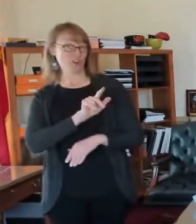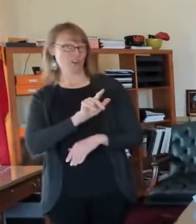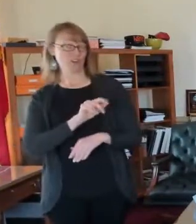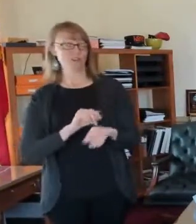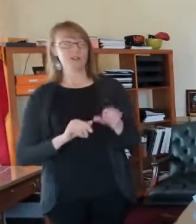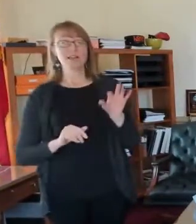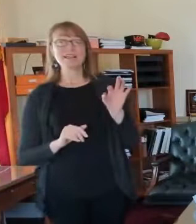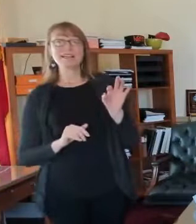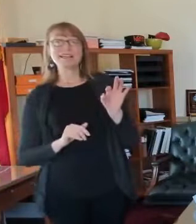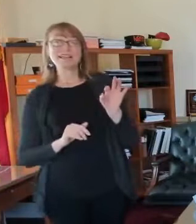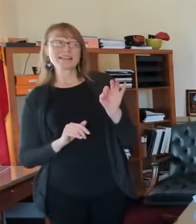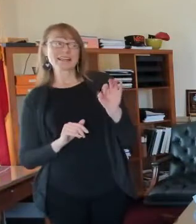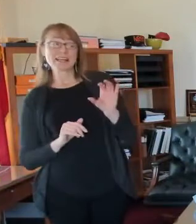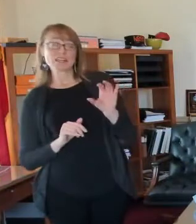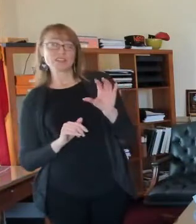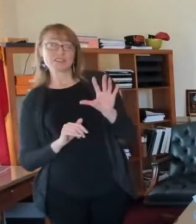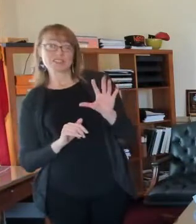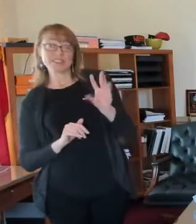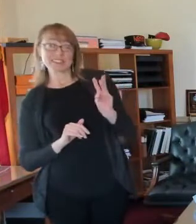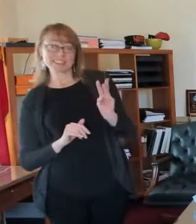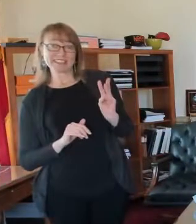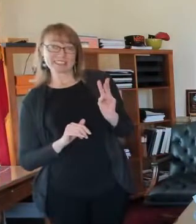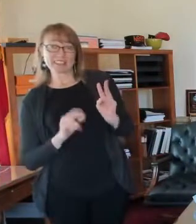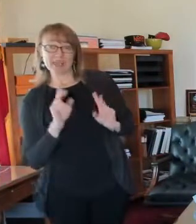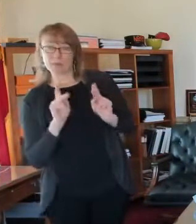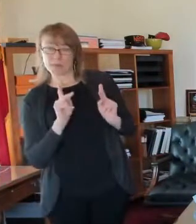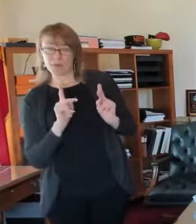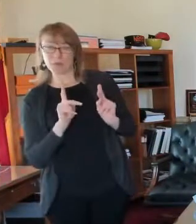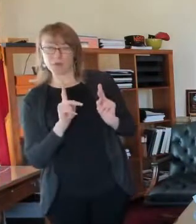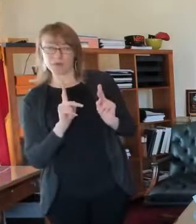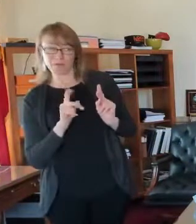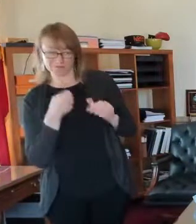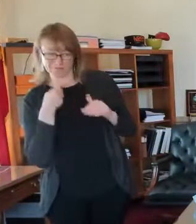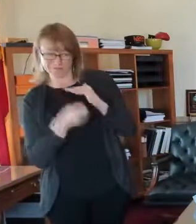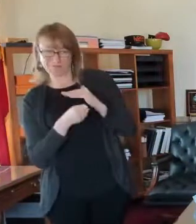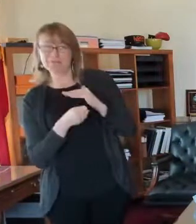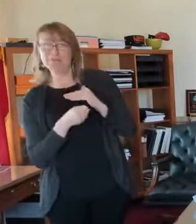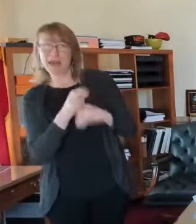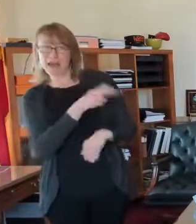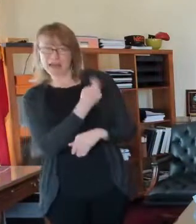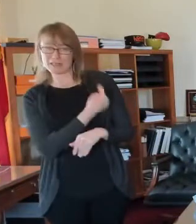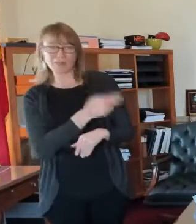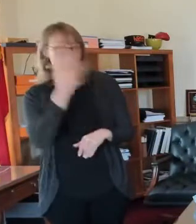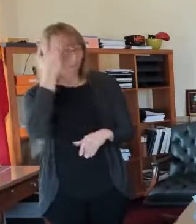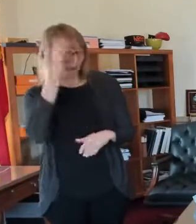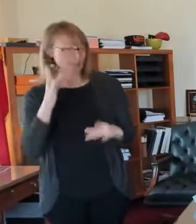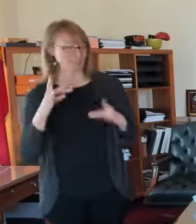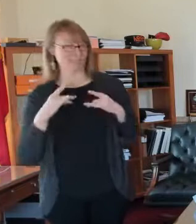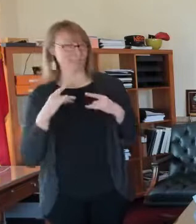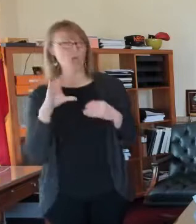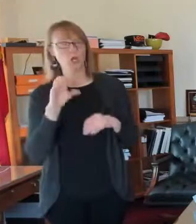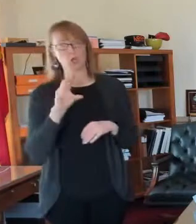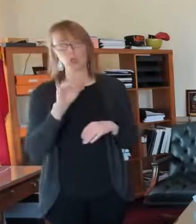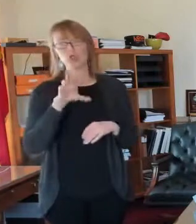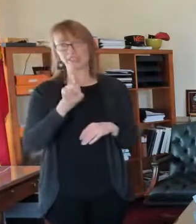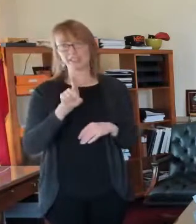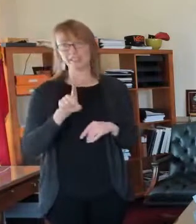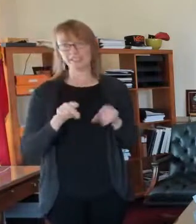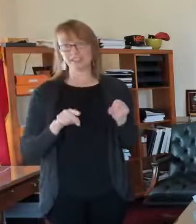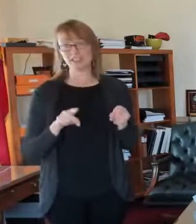956 people in the hospital. So in the last 60 days, we have